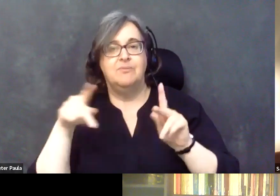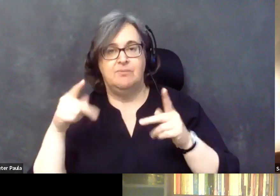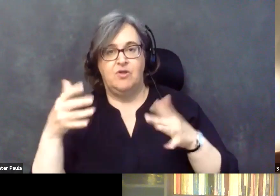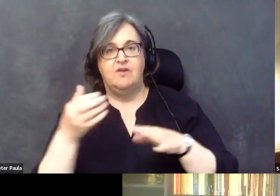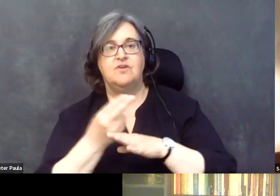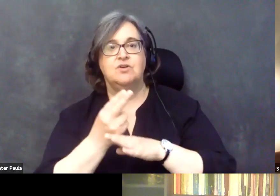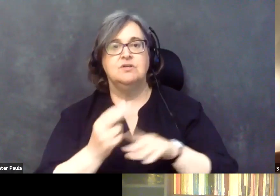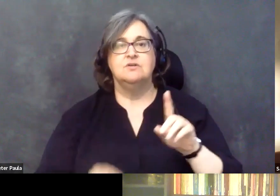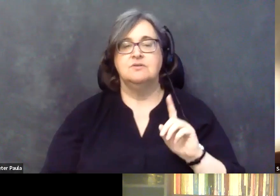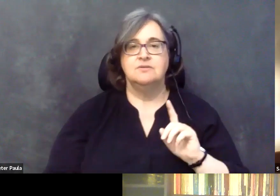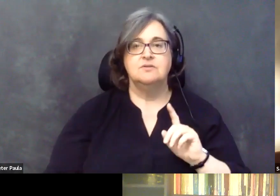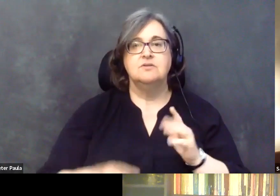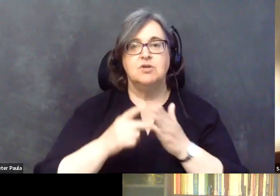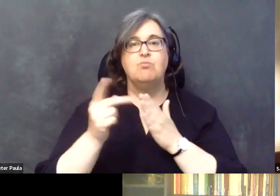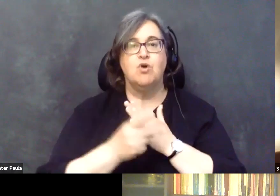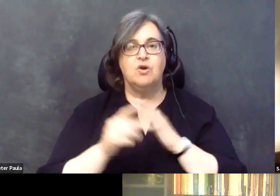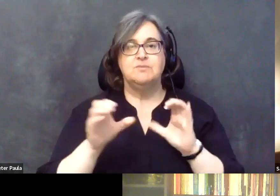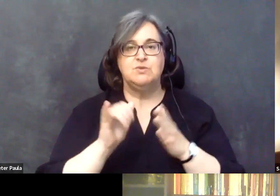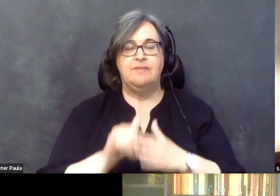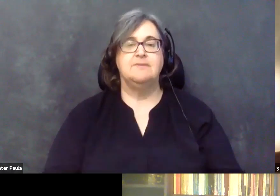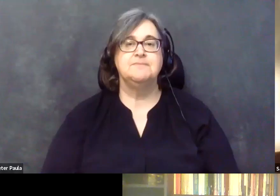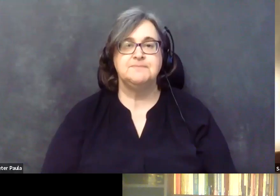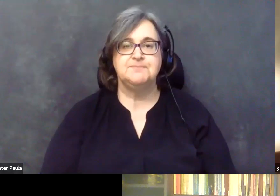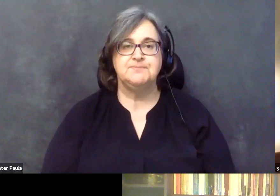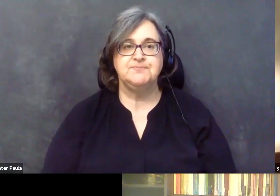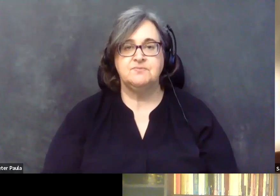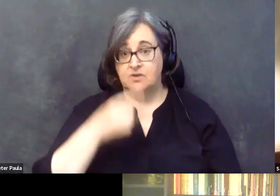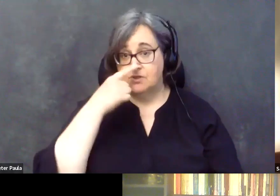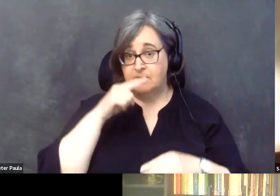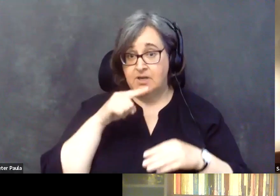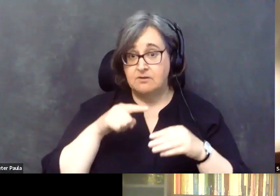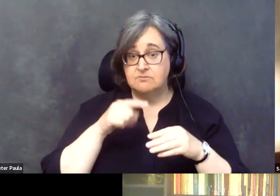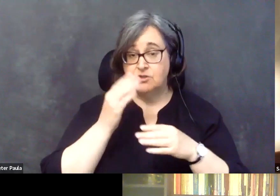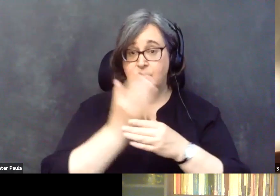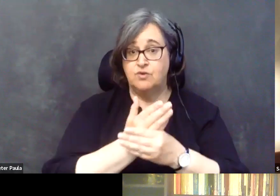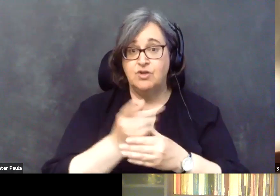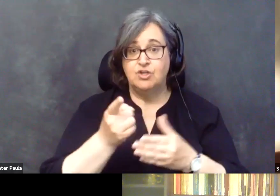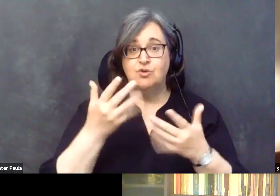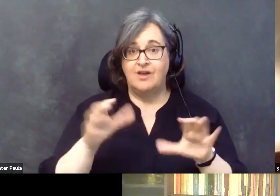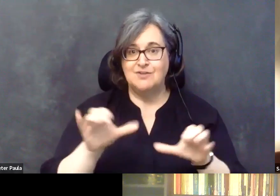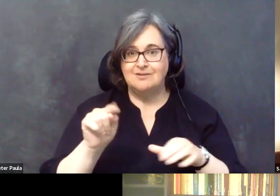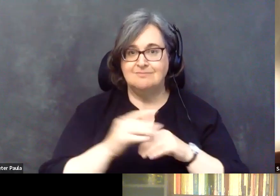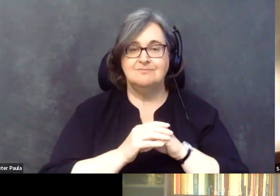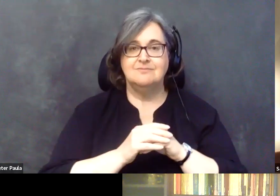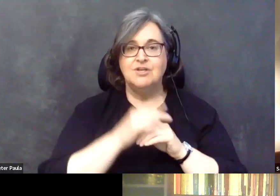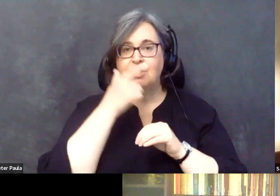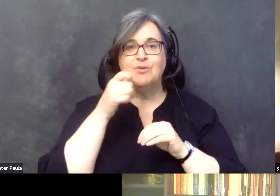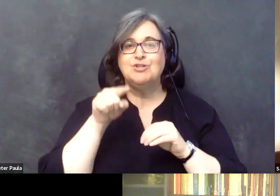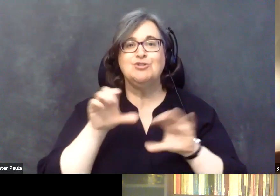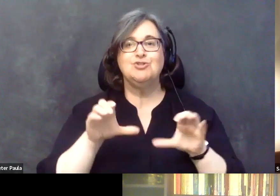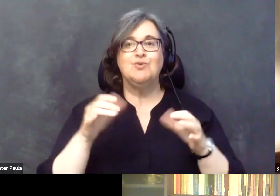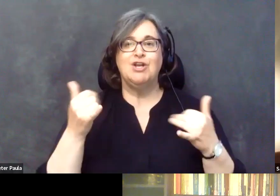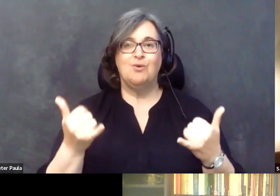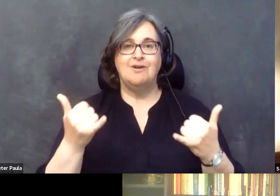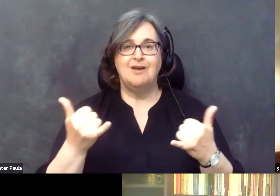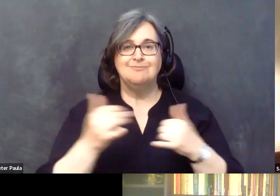and in fact, programs that do that. Can I interrupt you and say you have done it because you're doing it